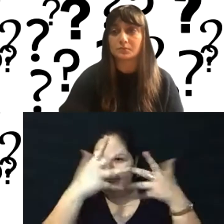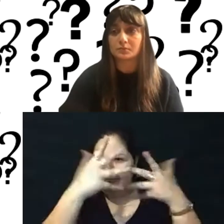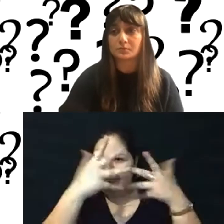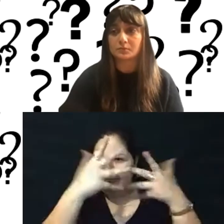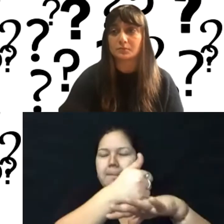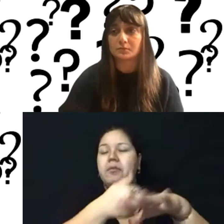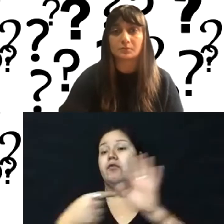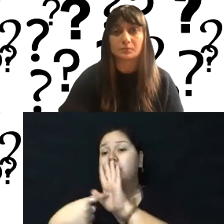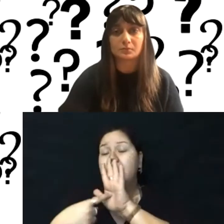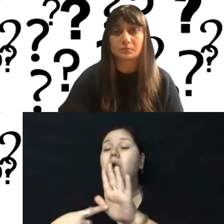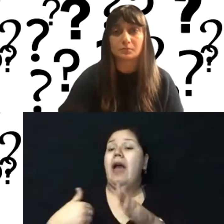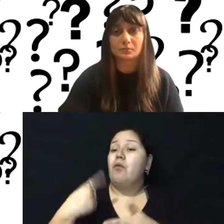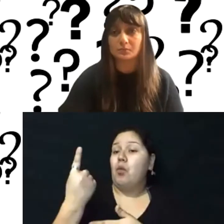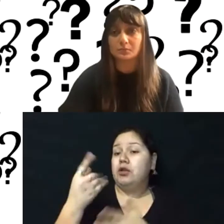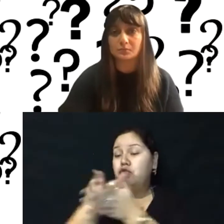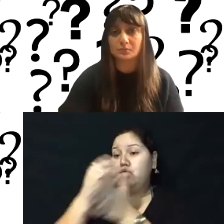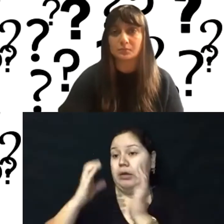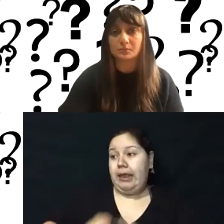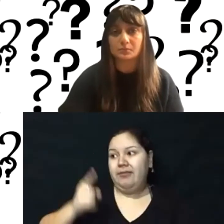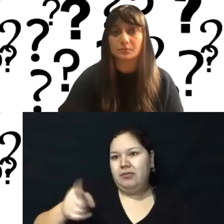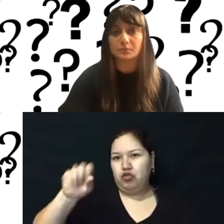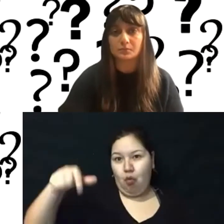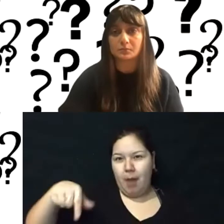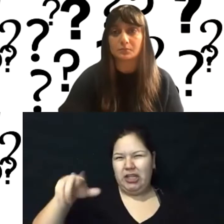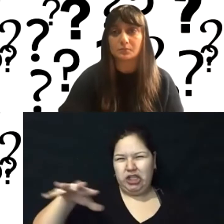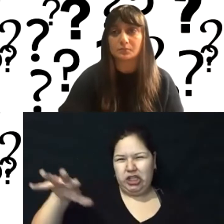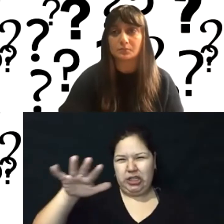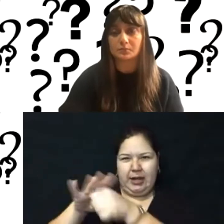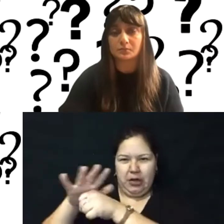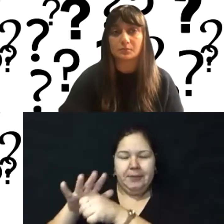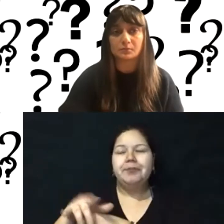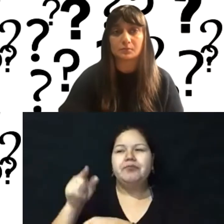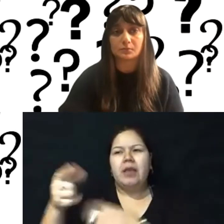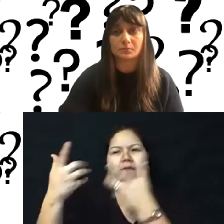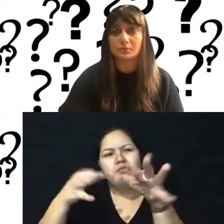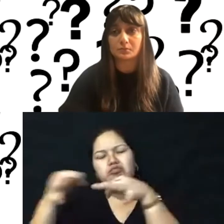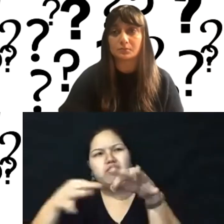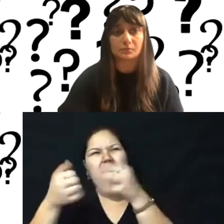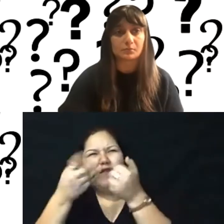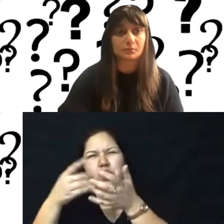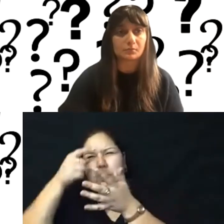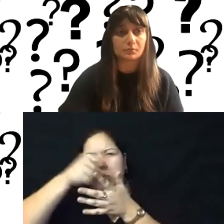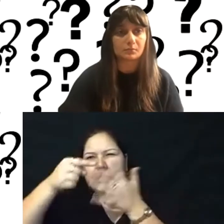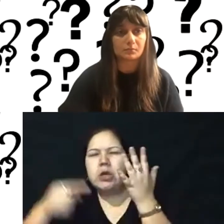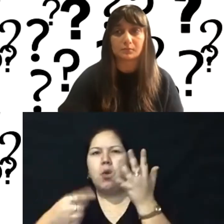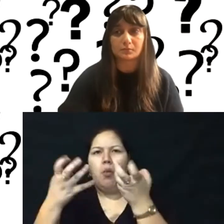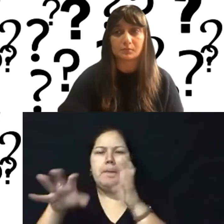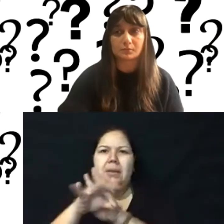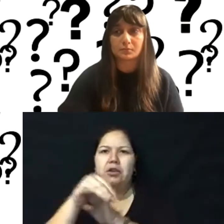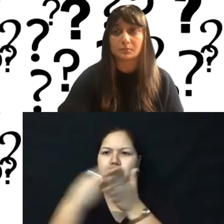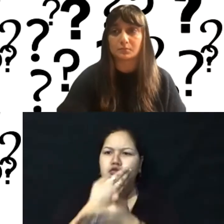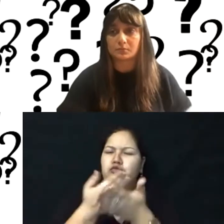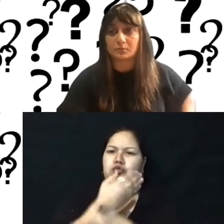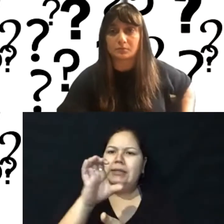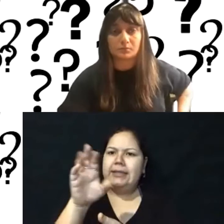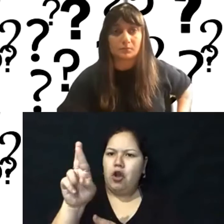client in Squamish and, um, you know, they've kind of outlined a few areas. They want to choose a new CRM. Um, they'd like to, to kind of look at